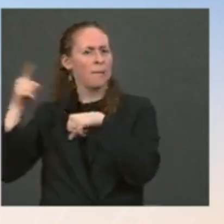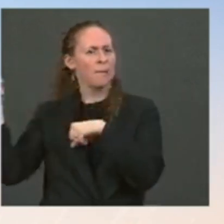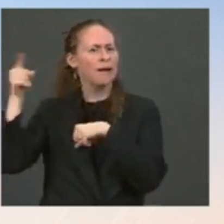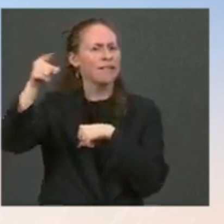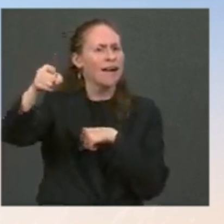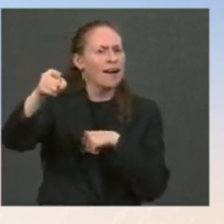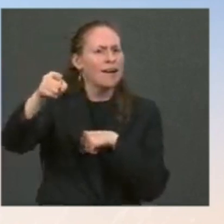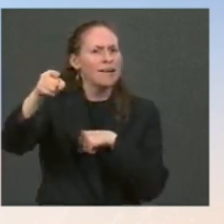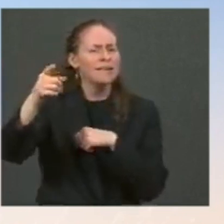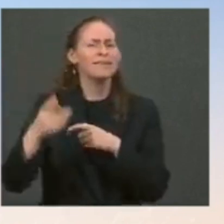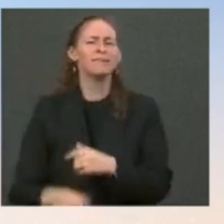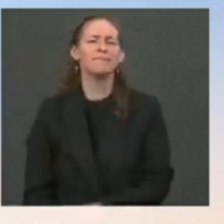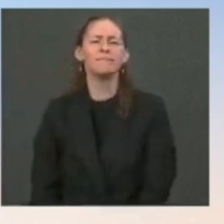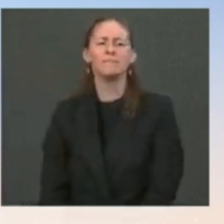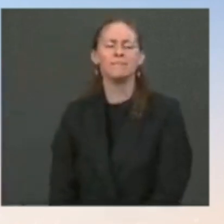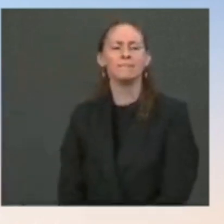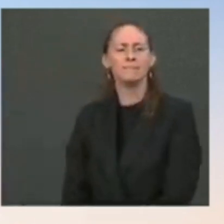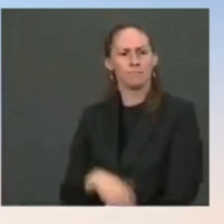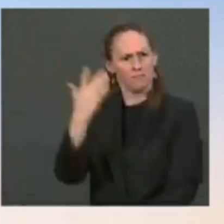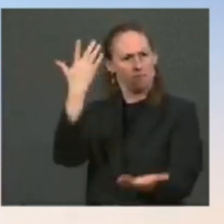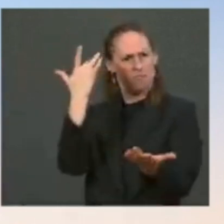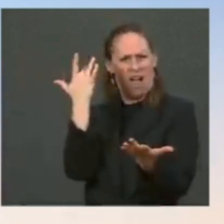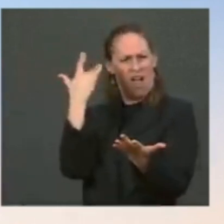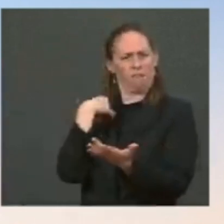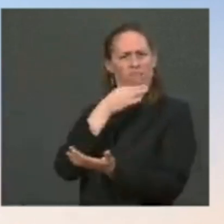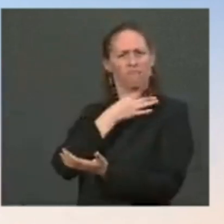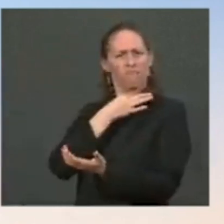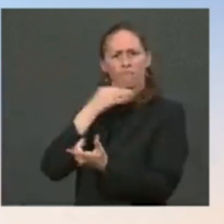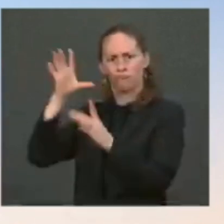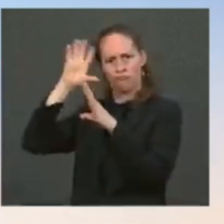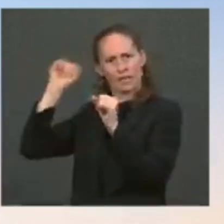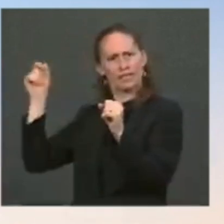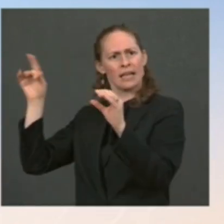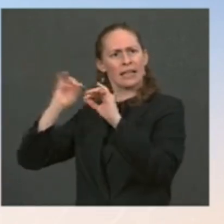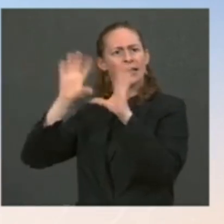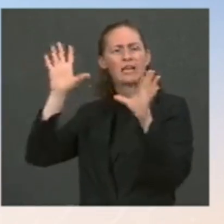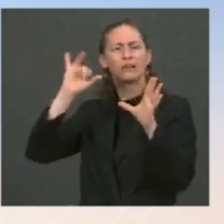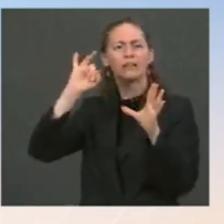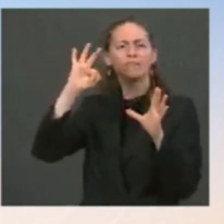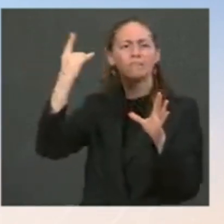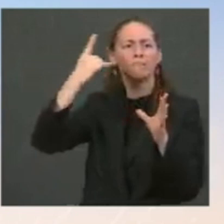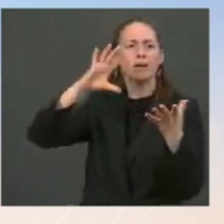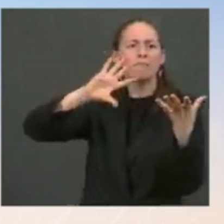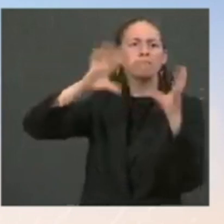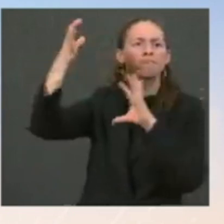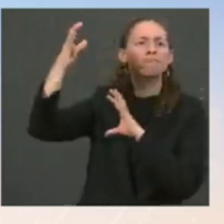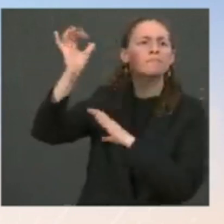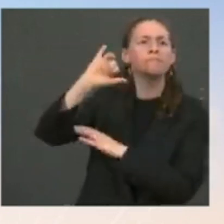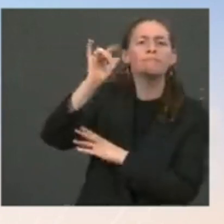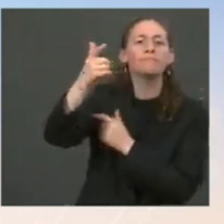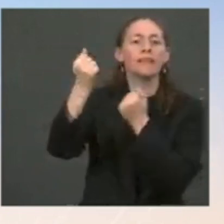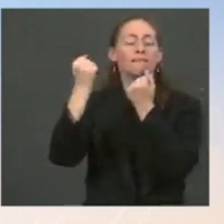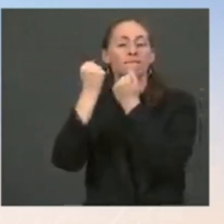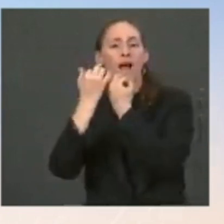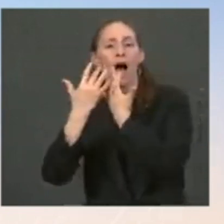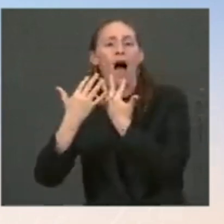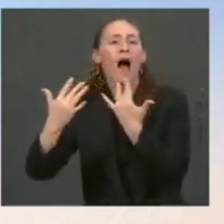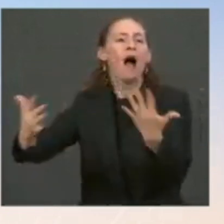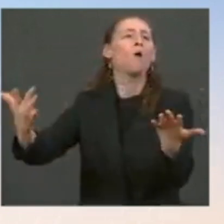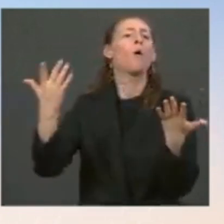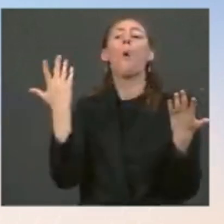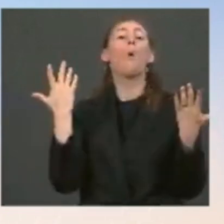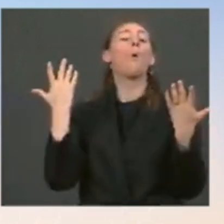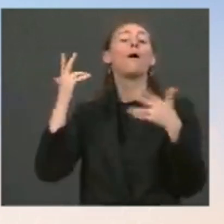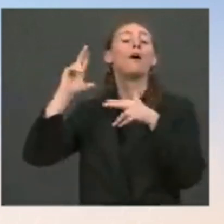why you're asking. Because this is a president who makes a point when there are disasters in this country like a wildfire or a hurricane to